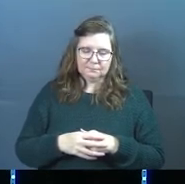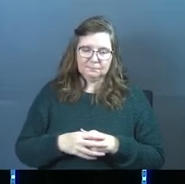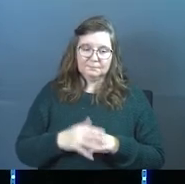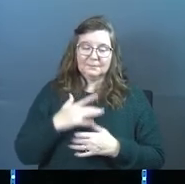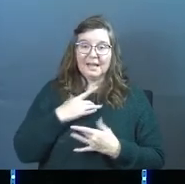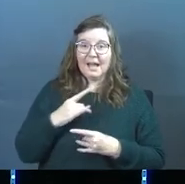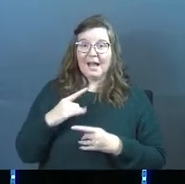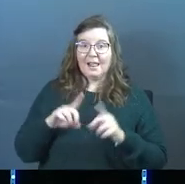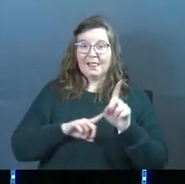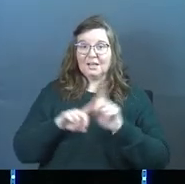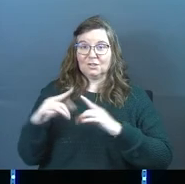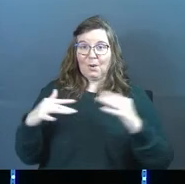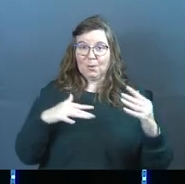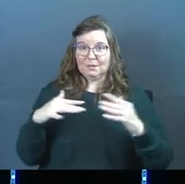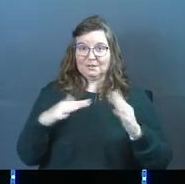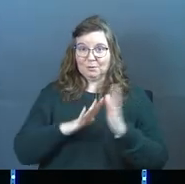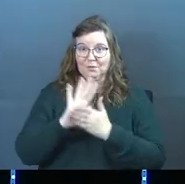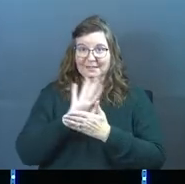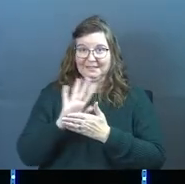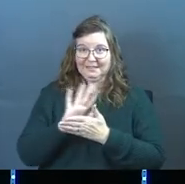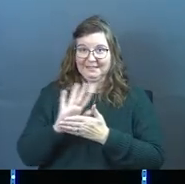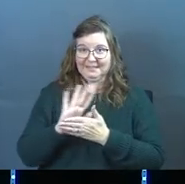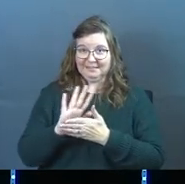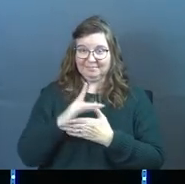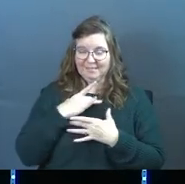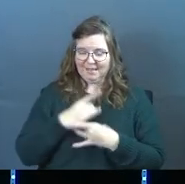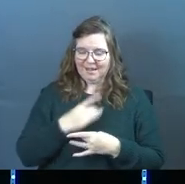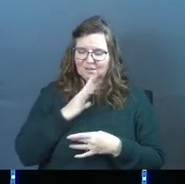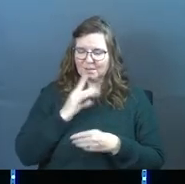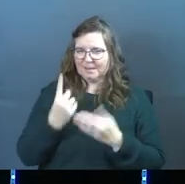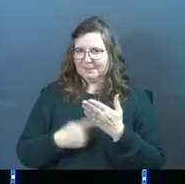I like Star Wars. I talk about it sometimes.